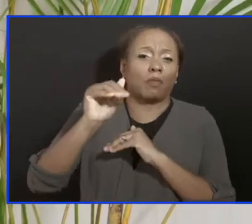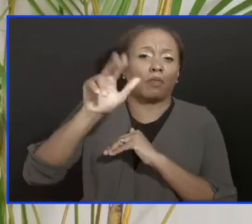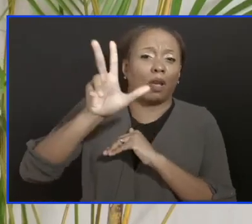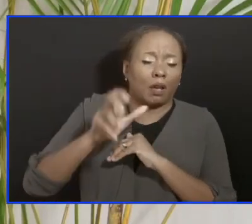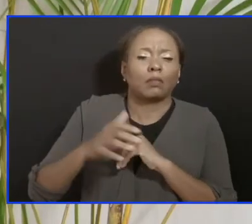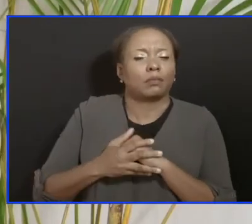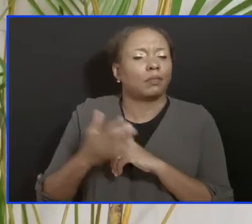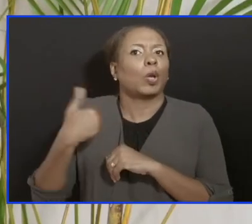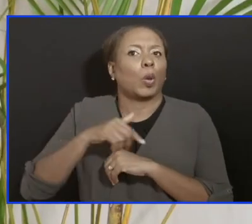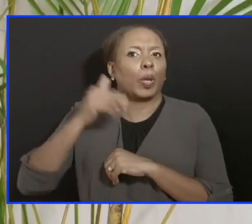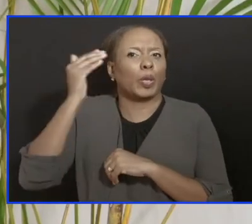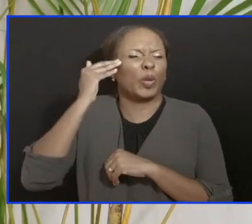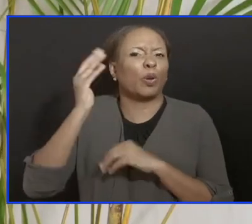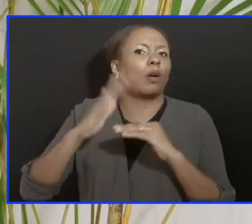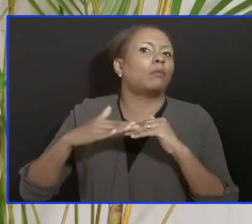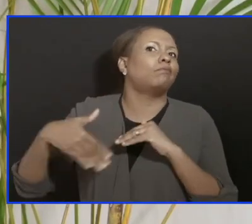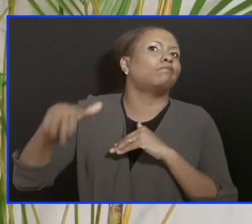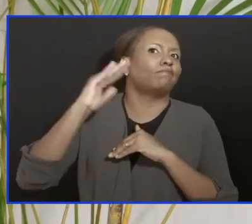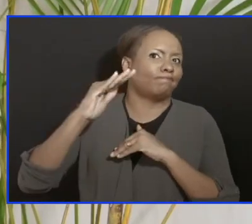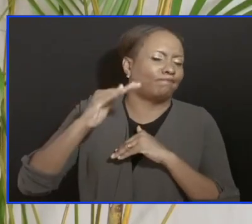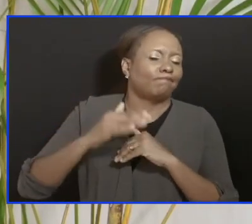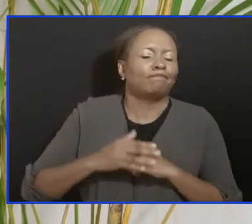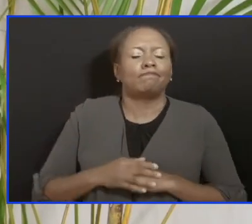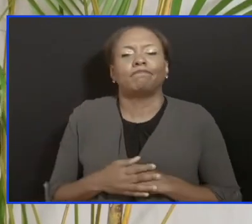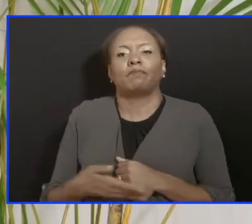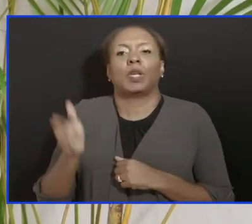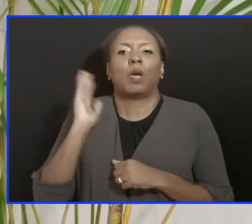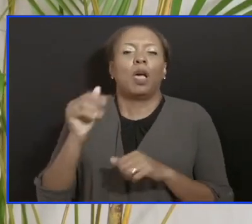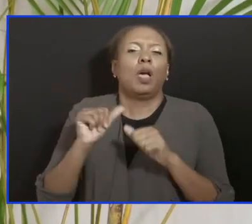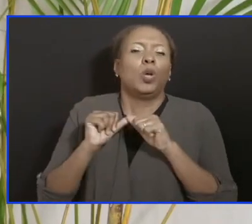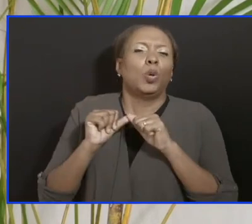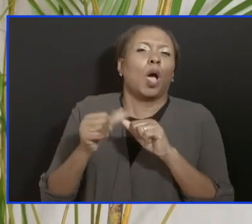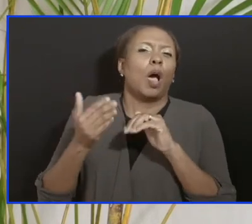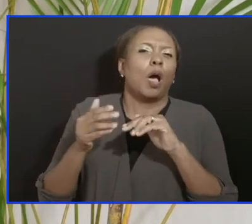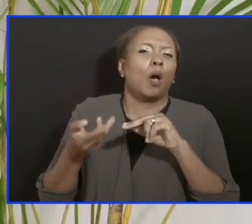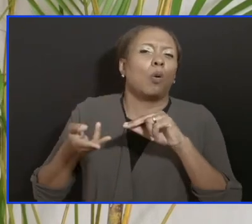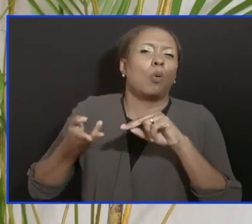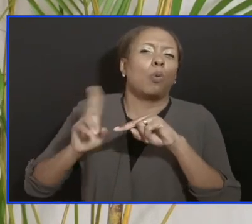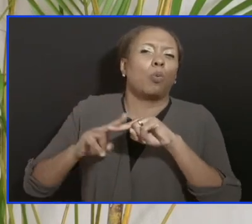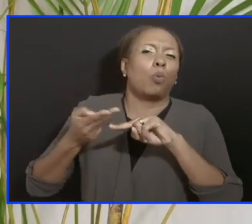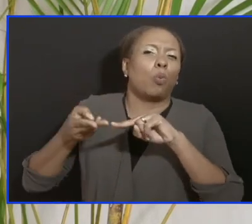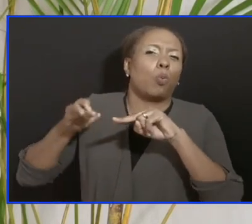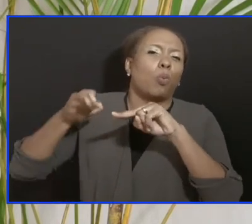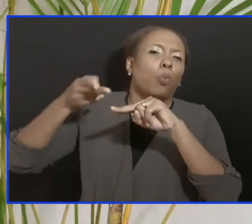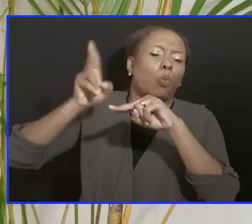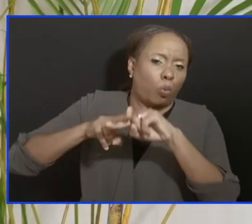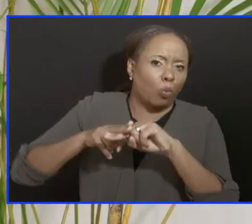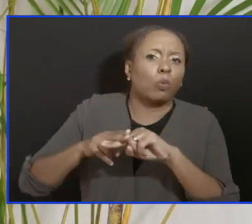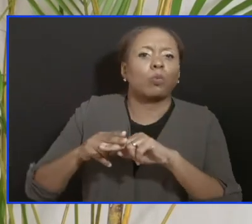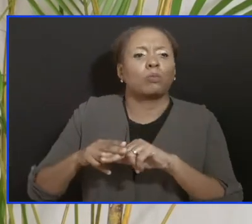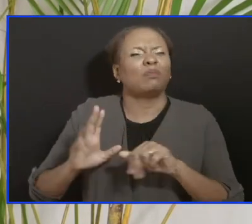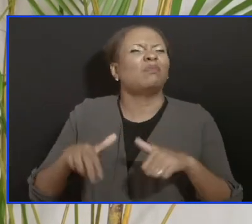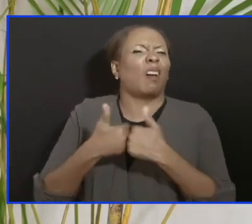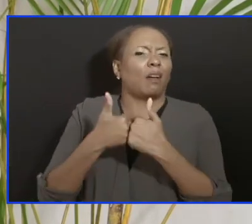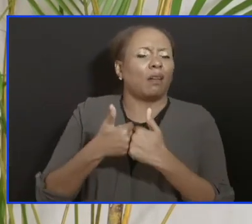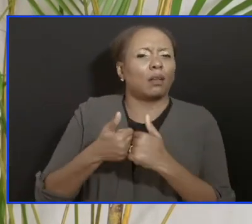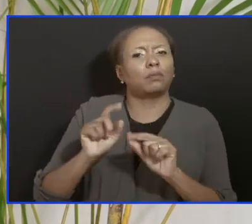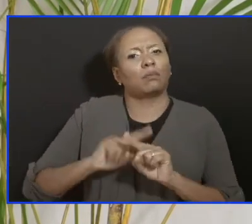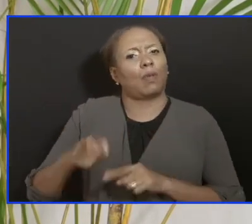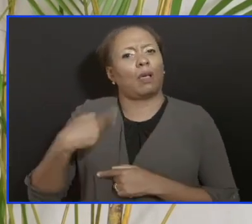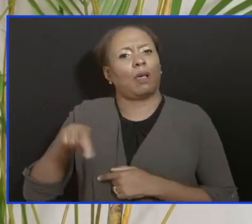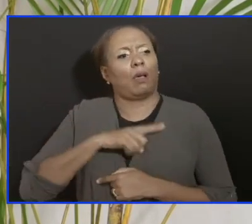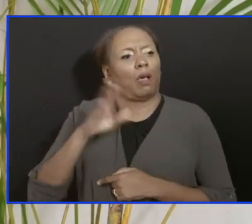And it certainly will continue to present some challenges for us, but challenges which we